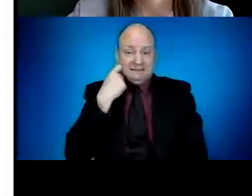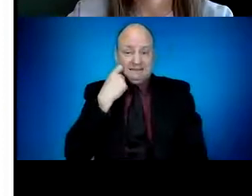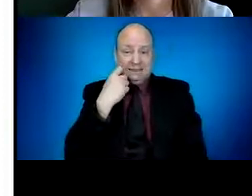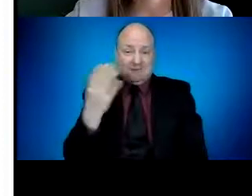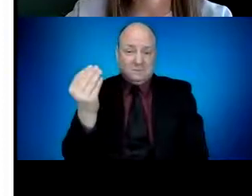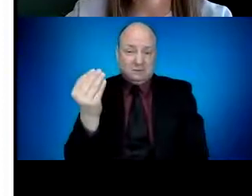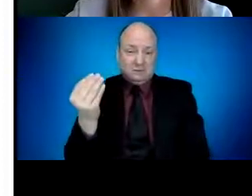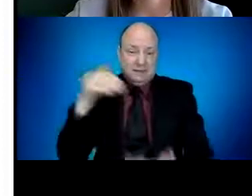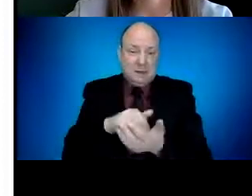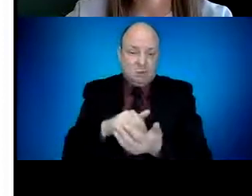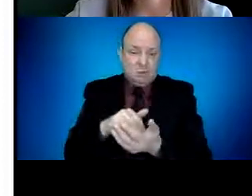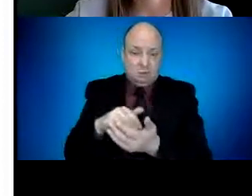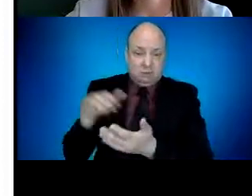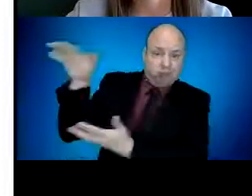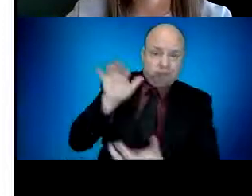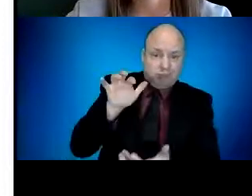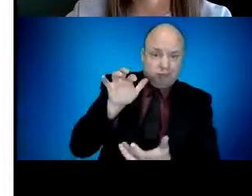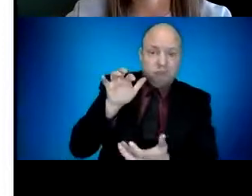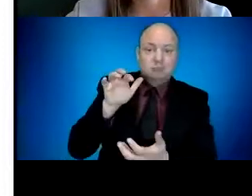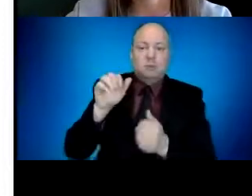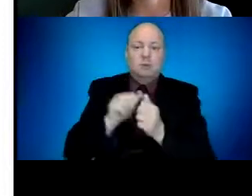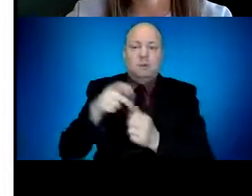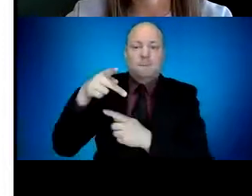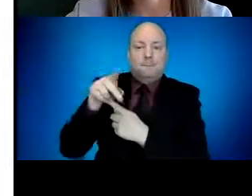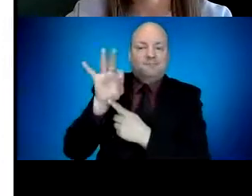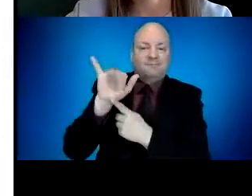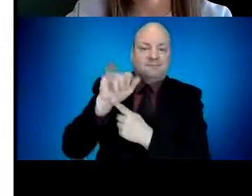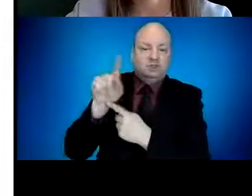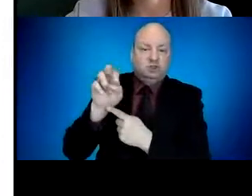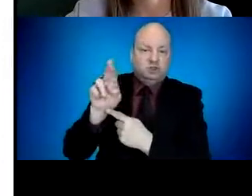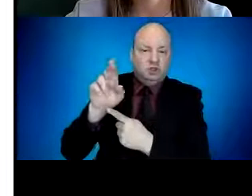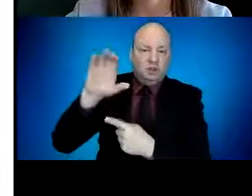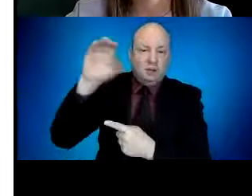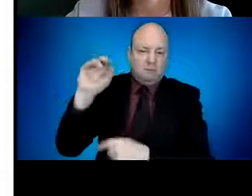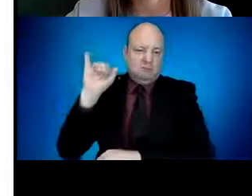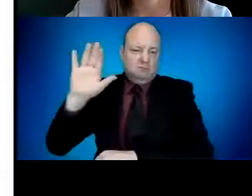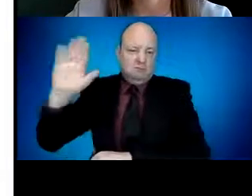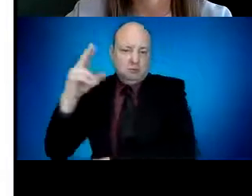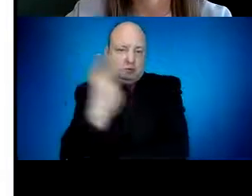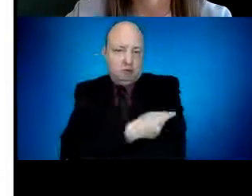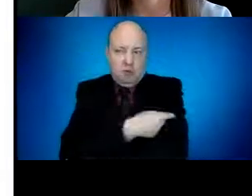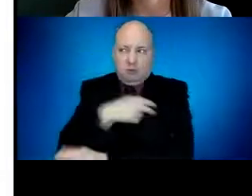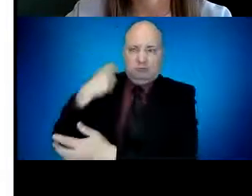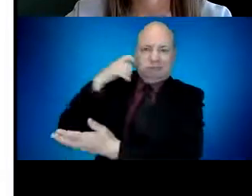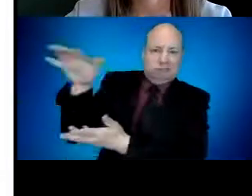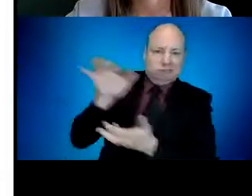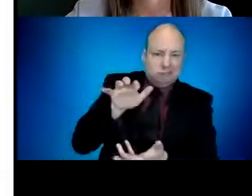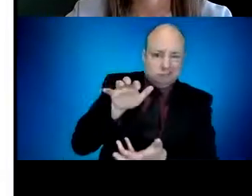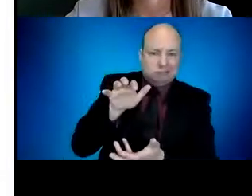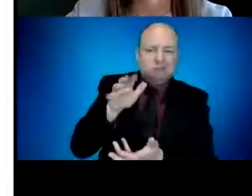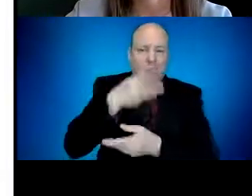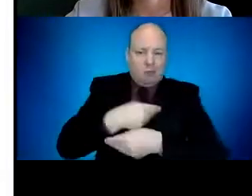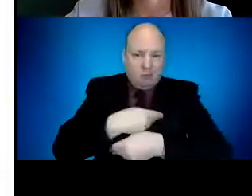doses to mass vaccination clinics around Oregon. Going forward, we're still waiting for the full surge promised by the federal government.